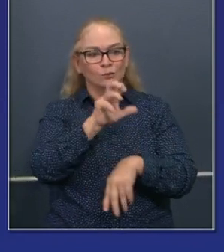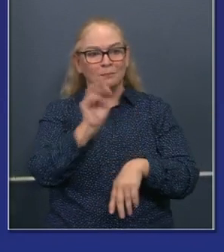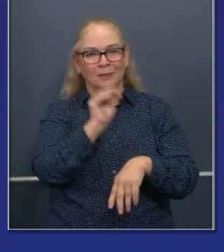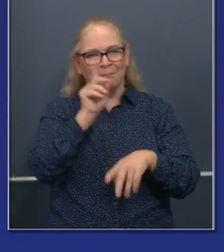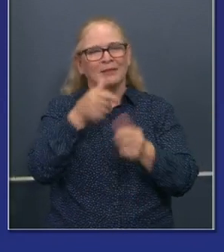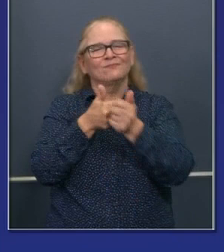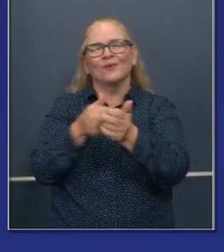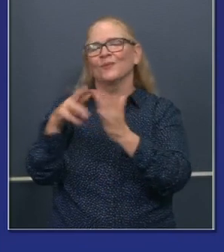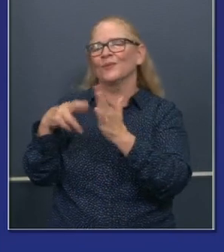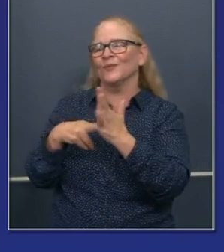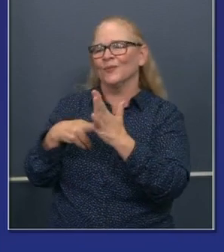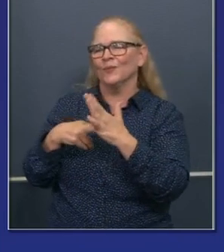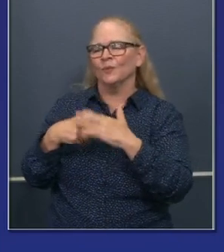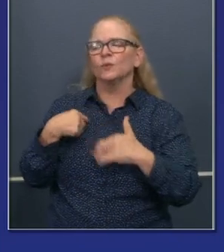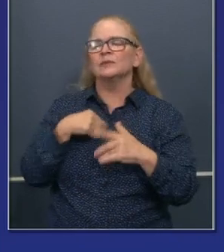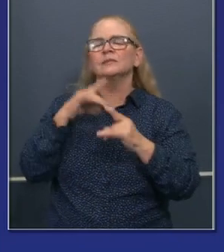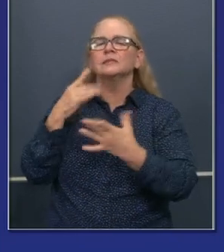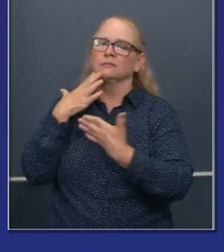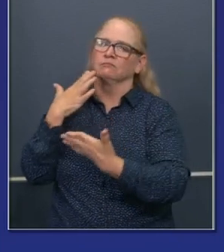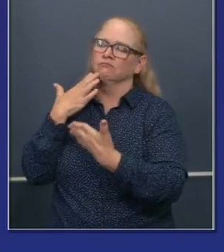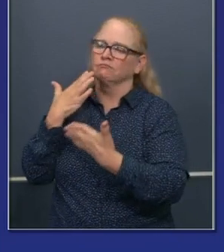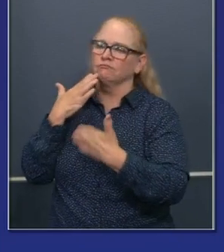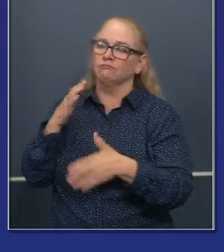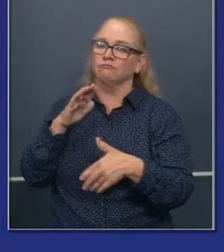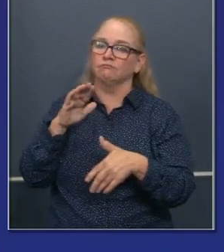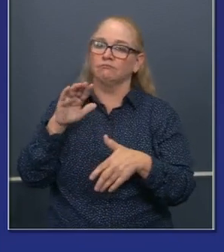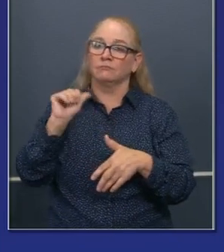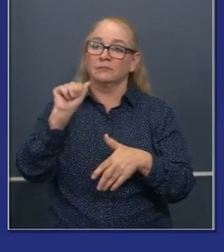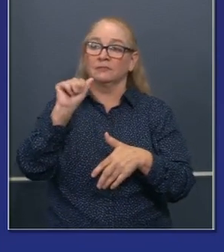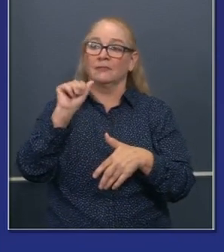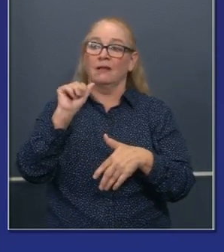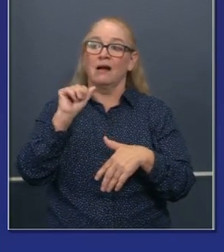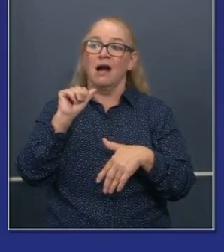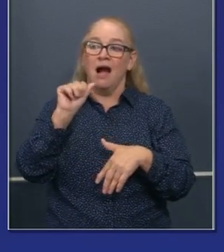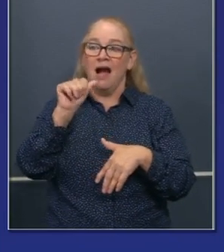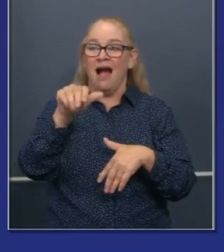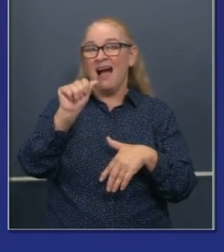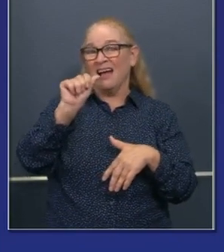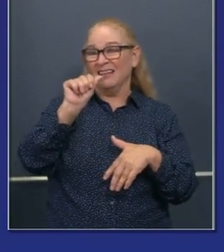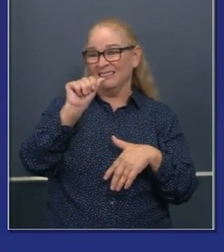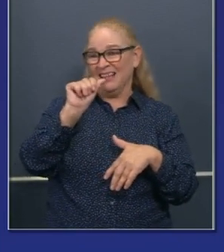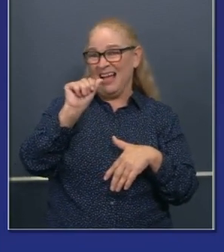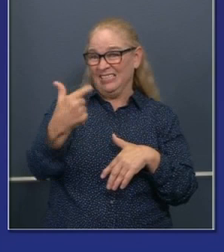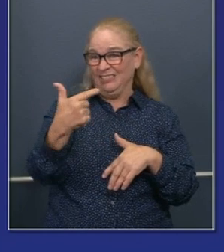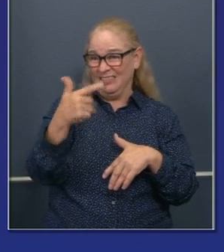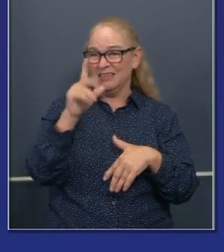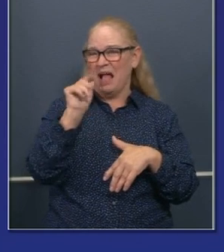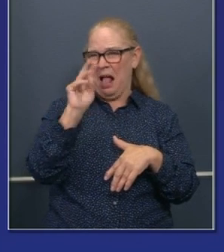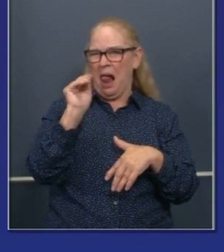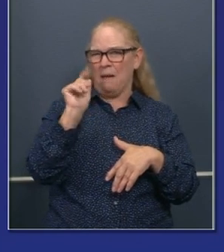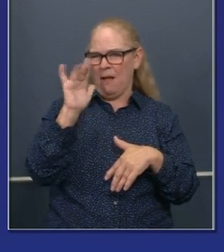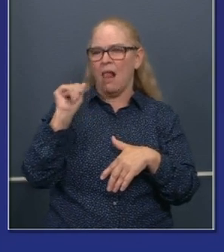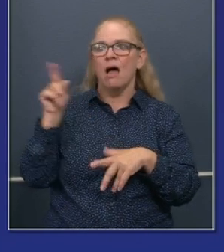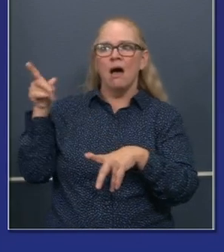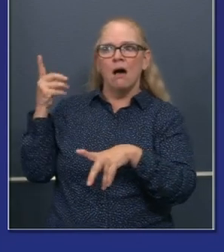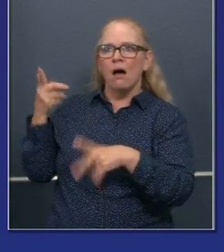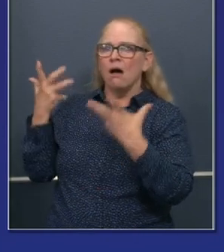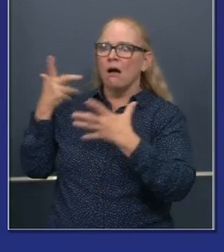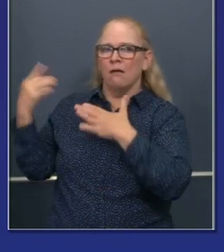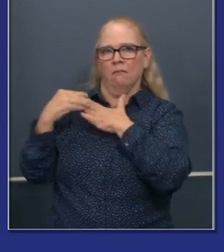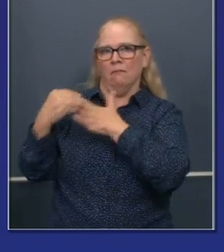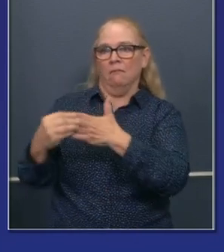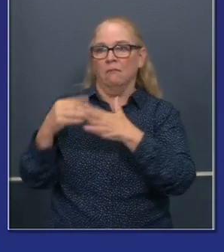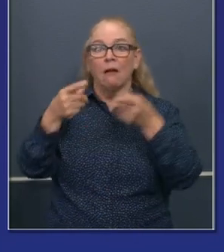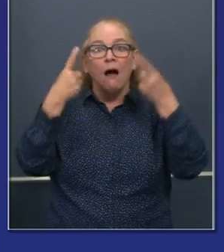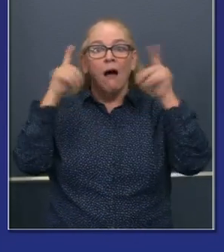Harris. Uh, we want to thank her wouldn't be having this specific conversation without her leadership in this space. Uh, and